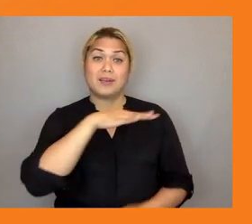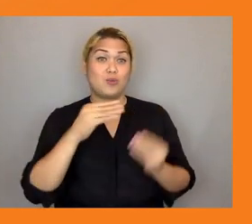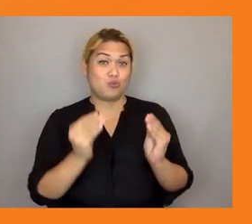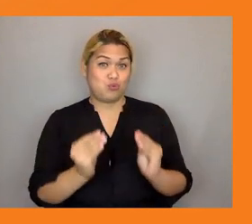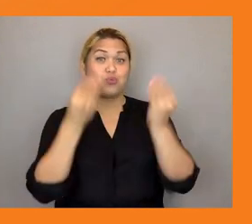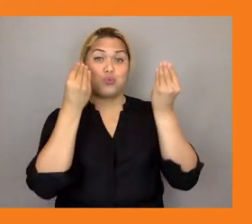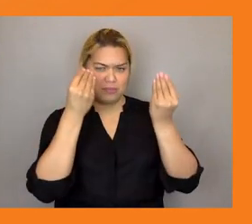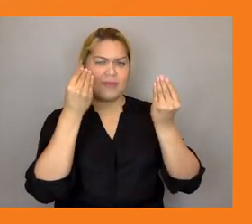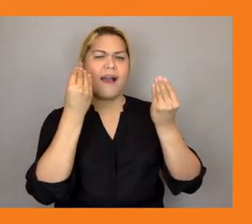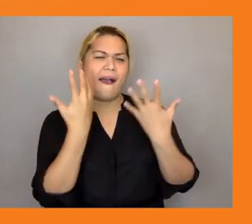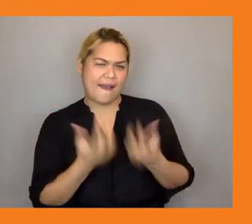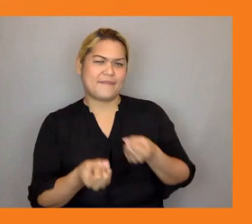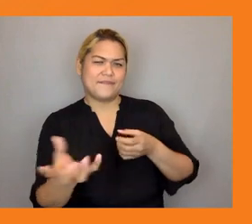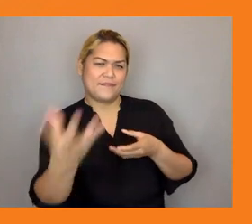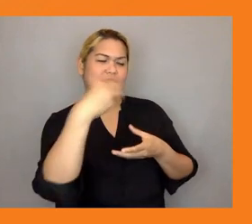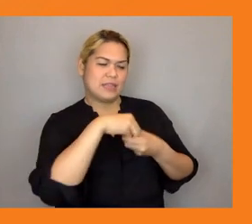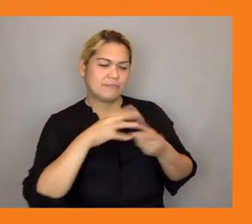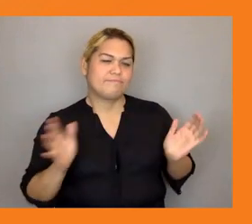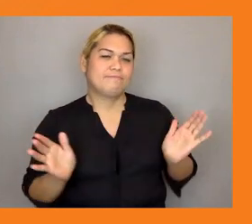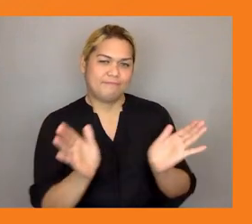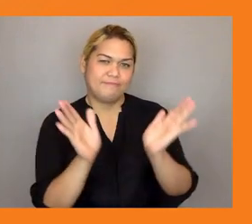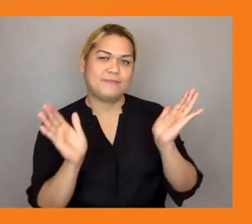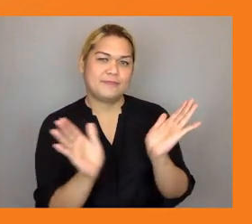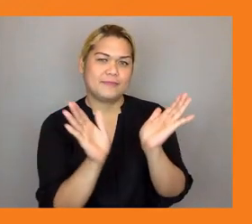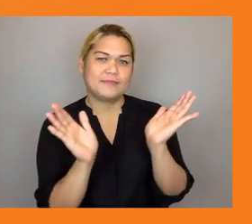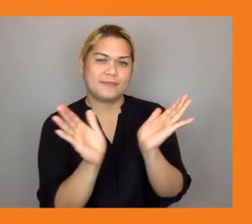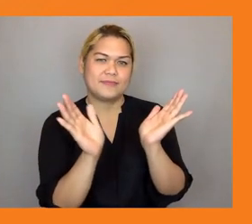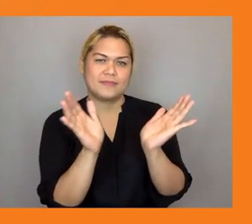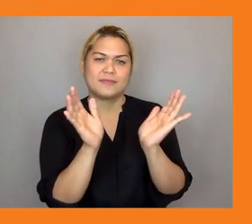economy aspects into their development projects